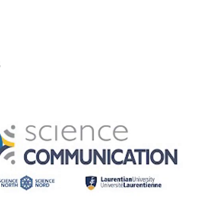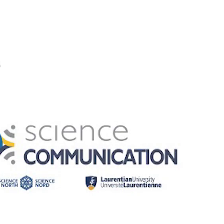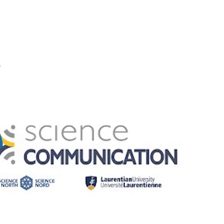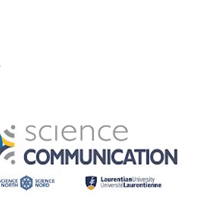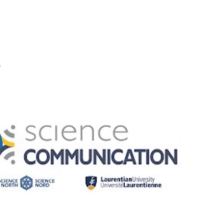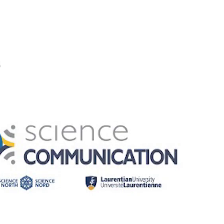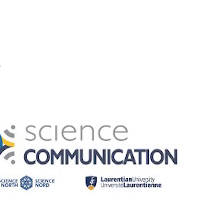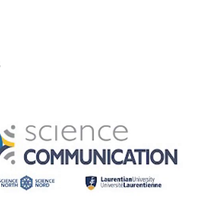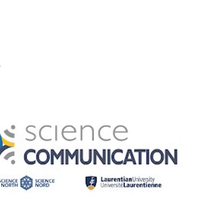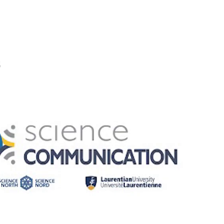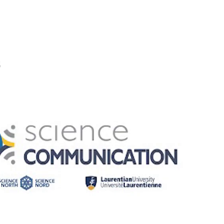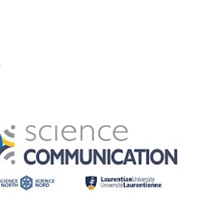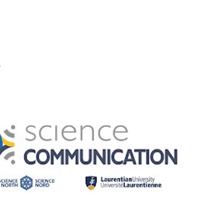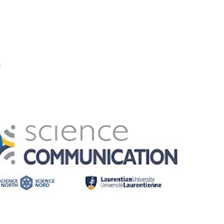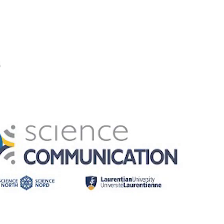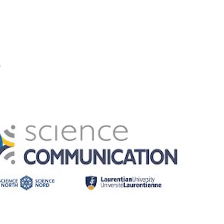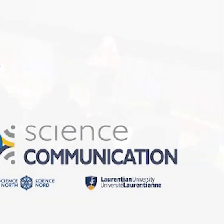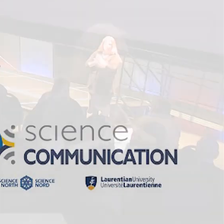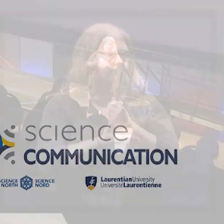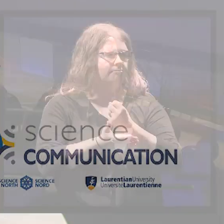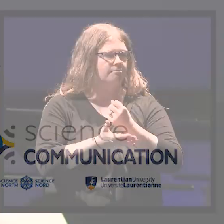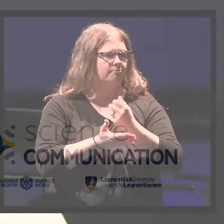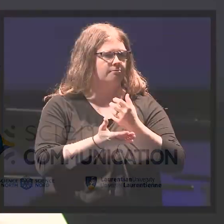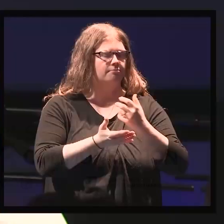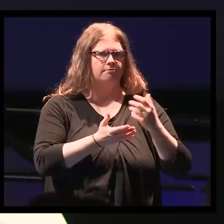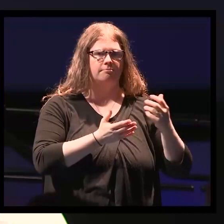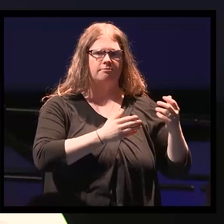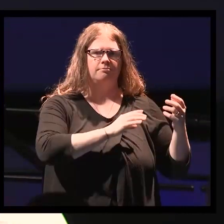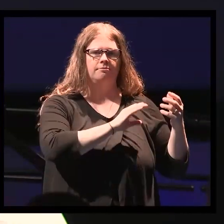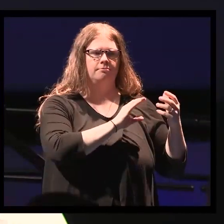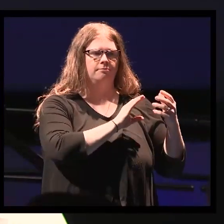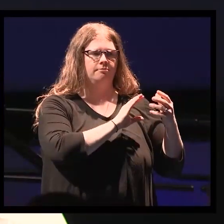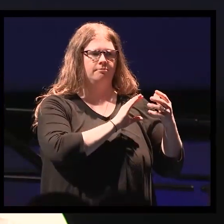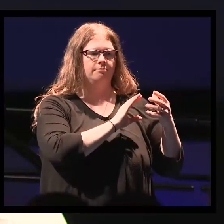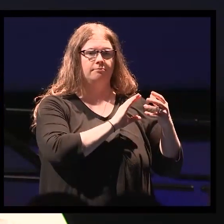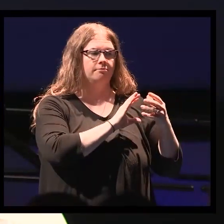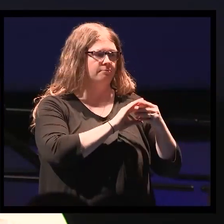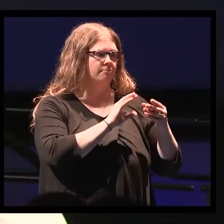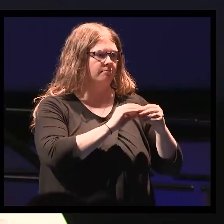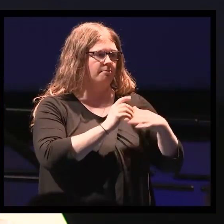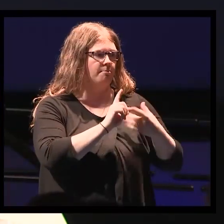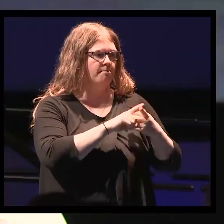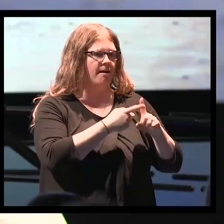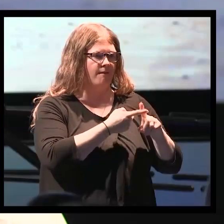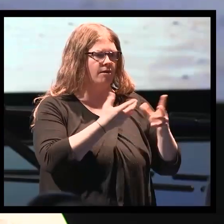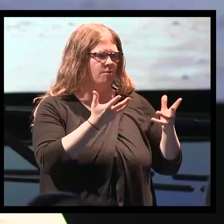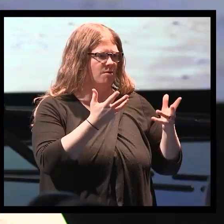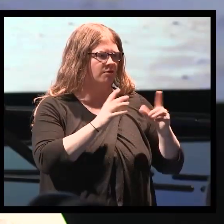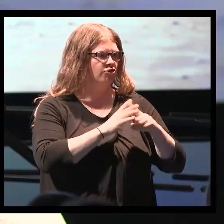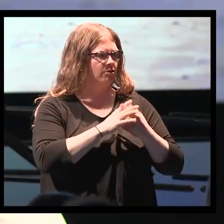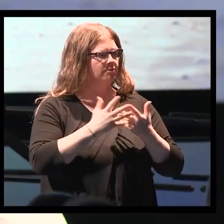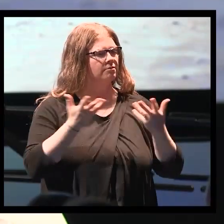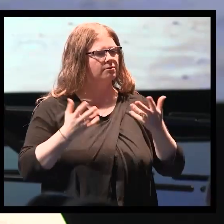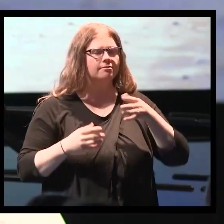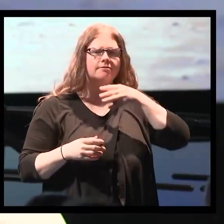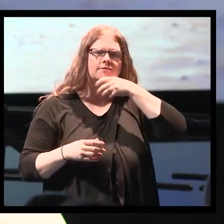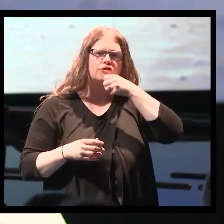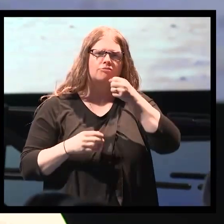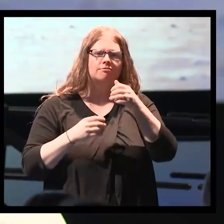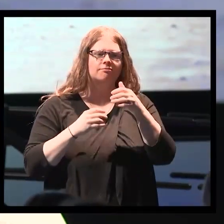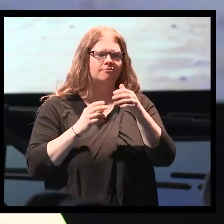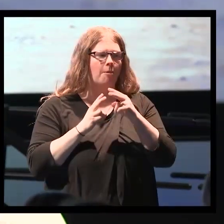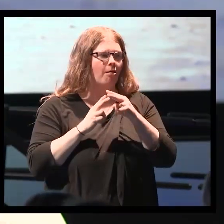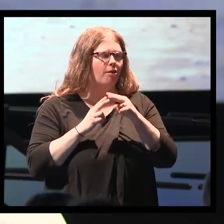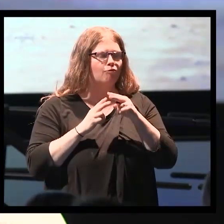I'd like to share a story with you that a friend of mine used to tell people. It starts with an elderly couple taking a